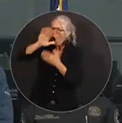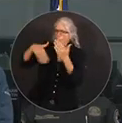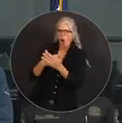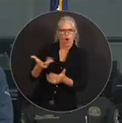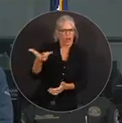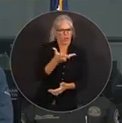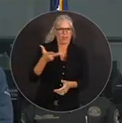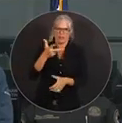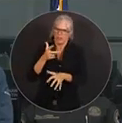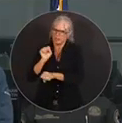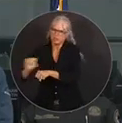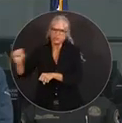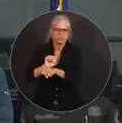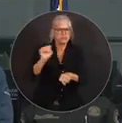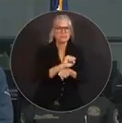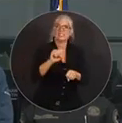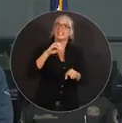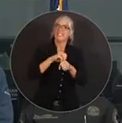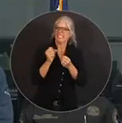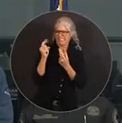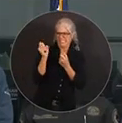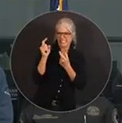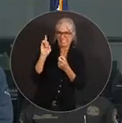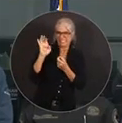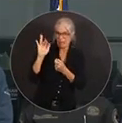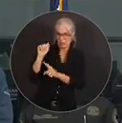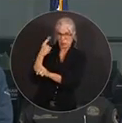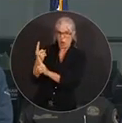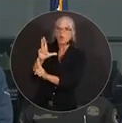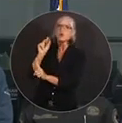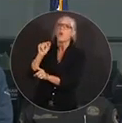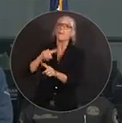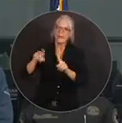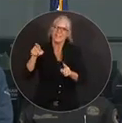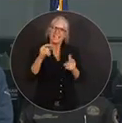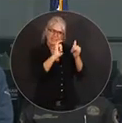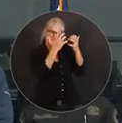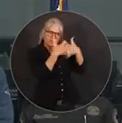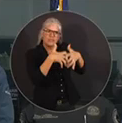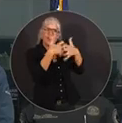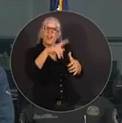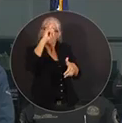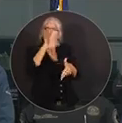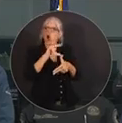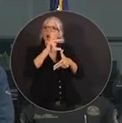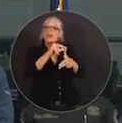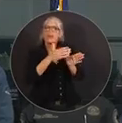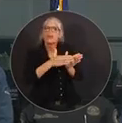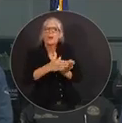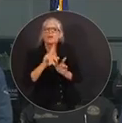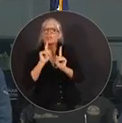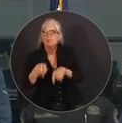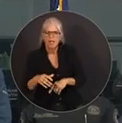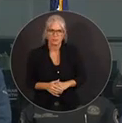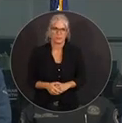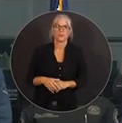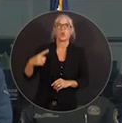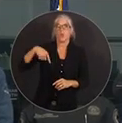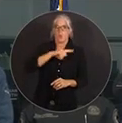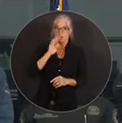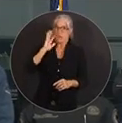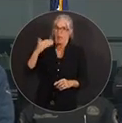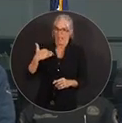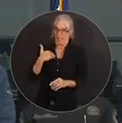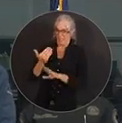in the debris removal, but in the larger hurricane preparation and response. We will have, before landfall,